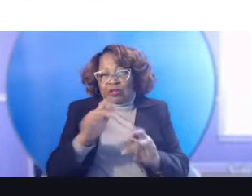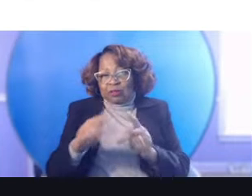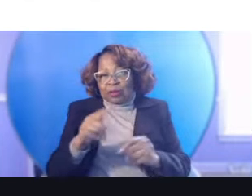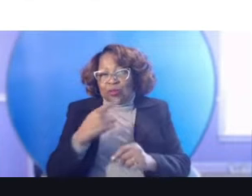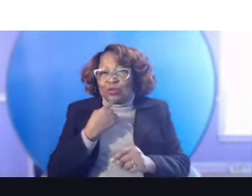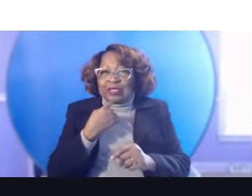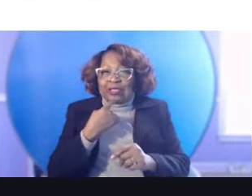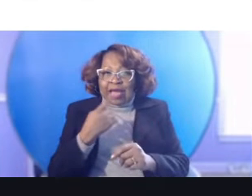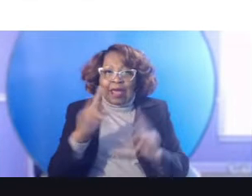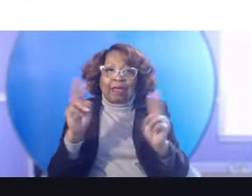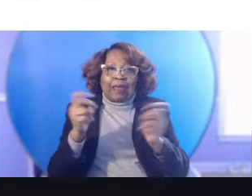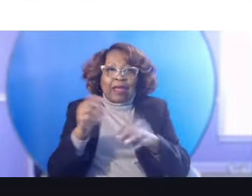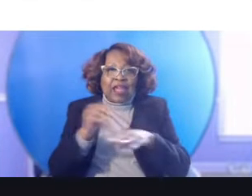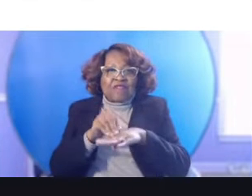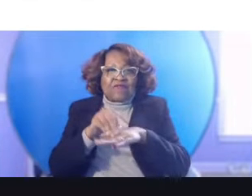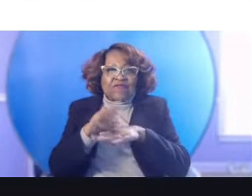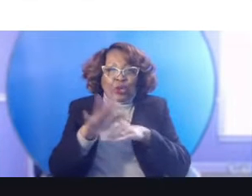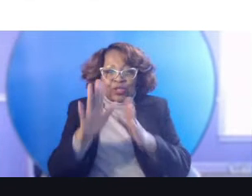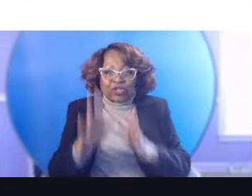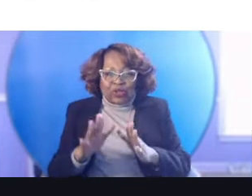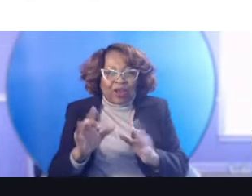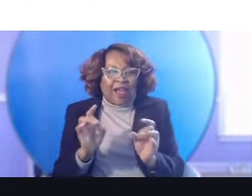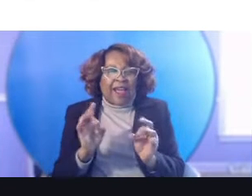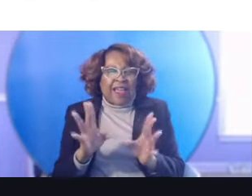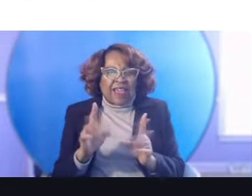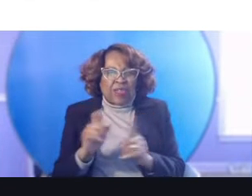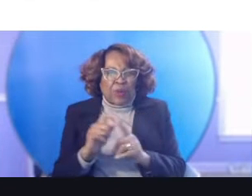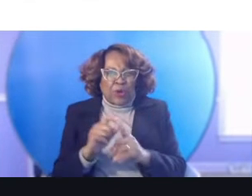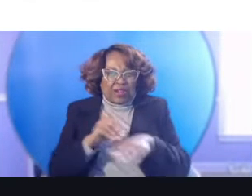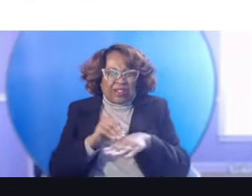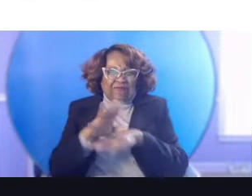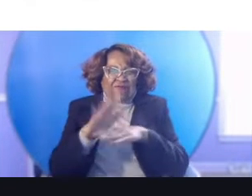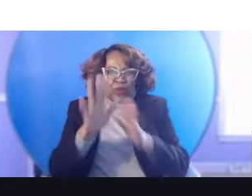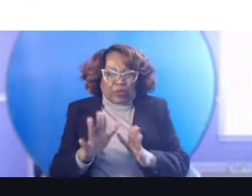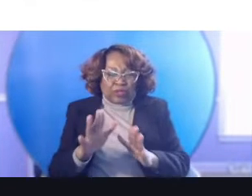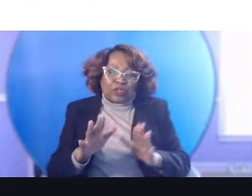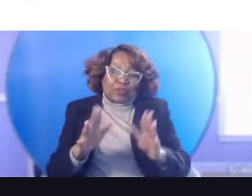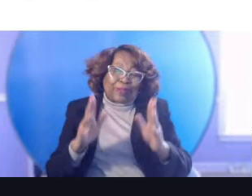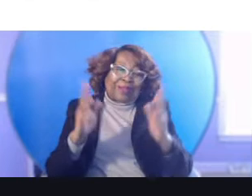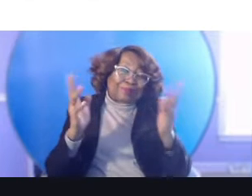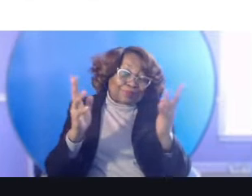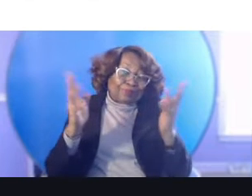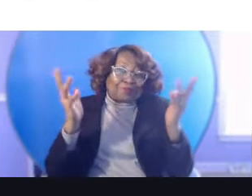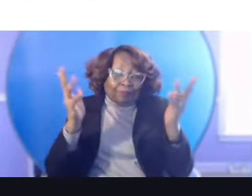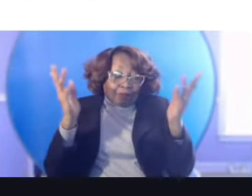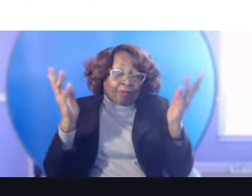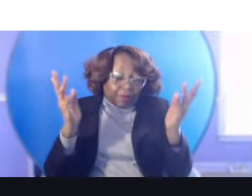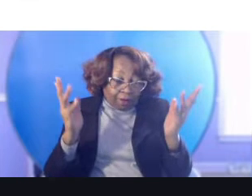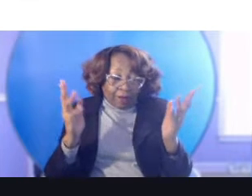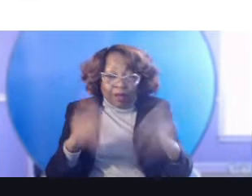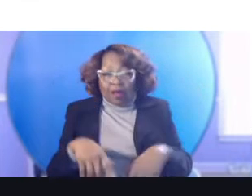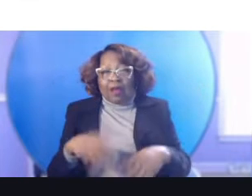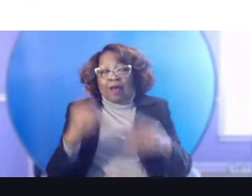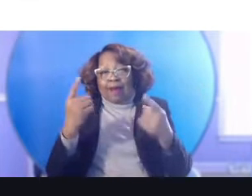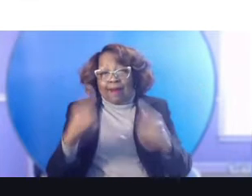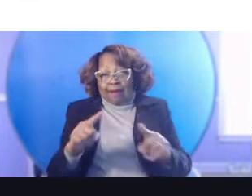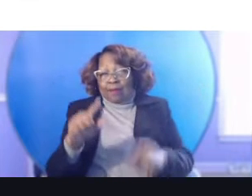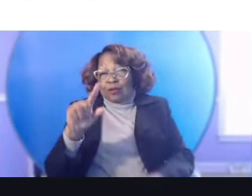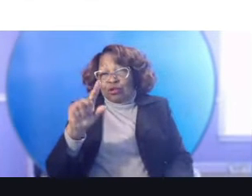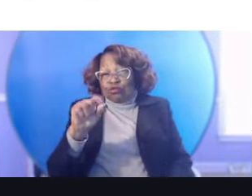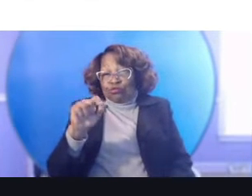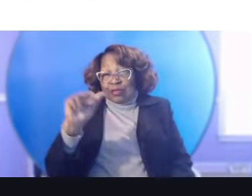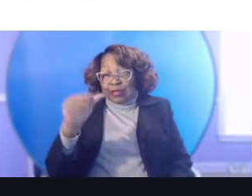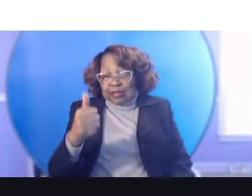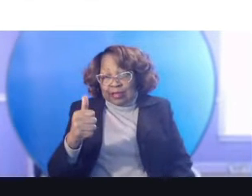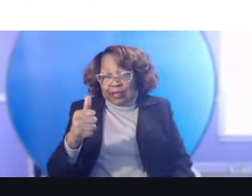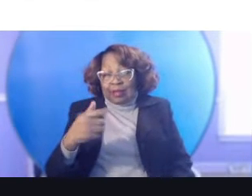influencer. Now I hate the term. It is what it is. And, uh, in 2010, I